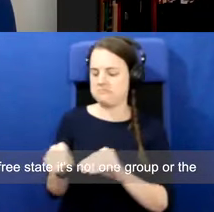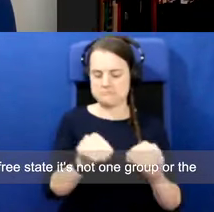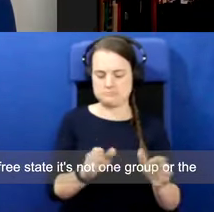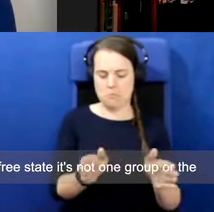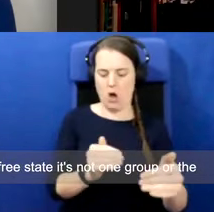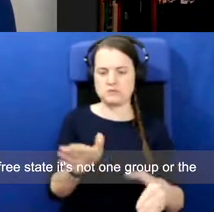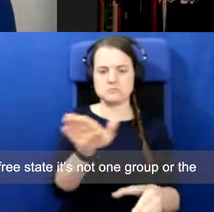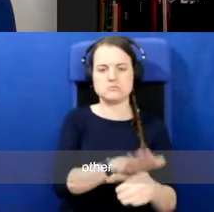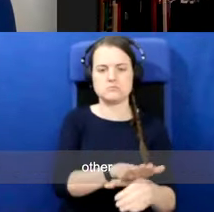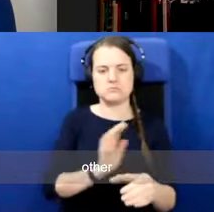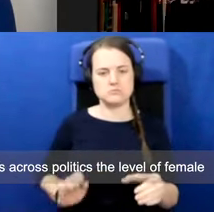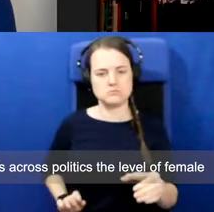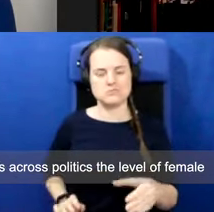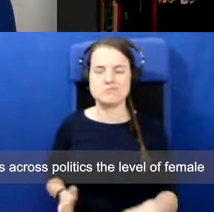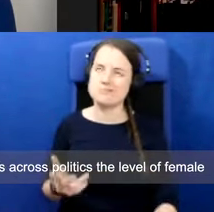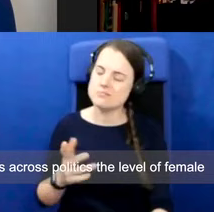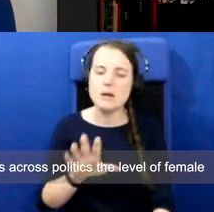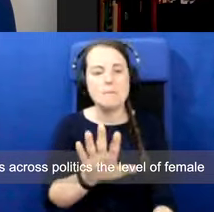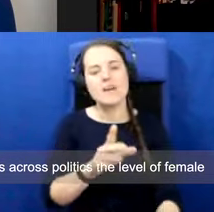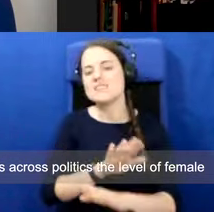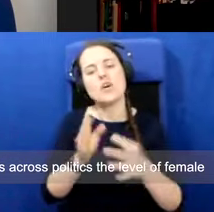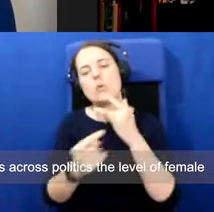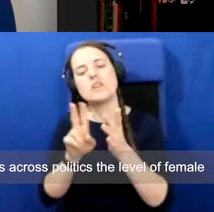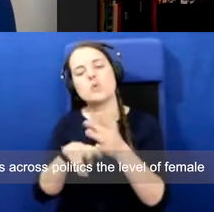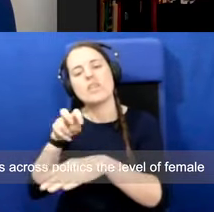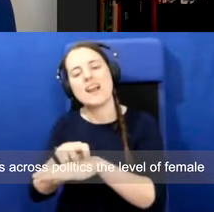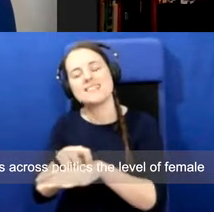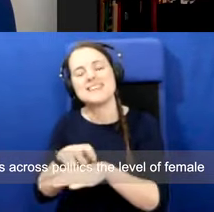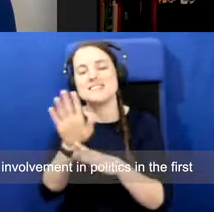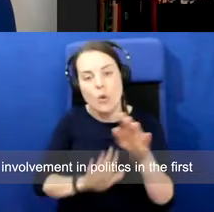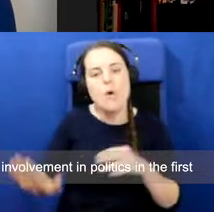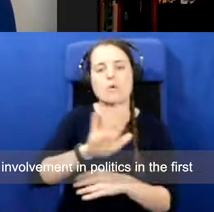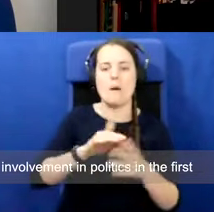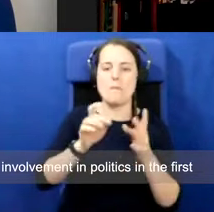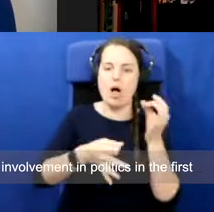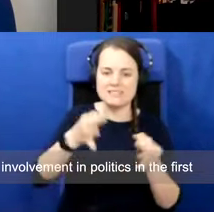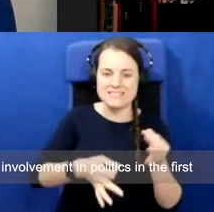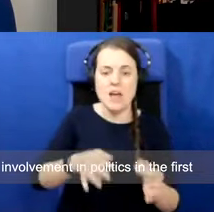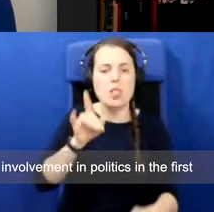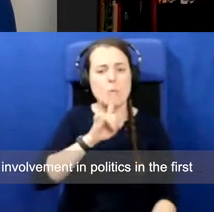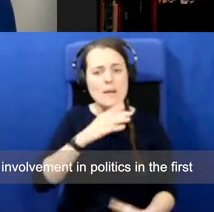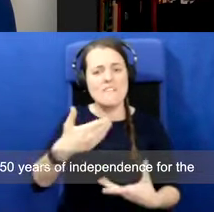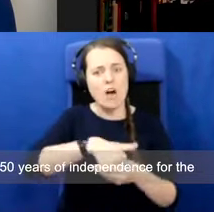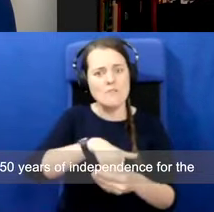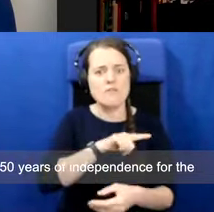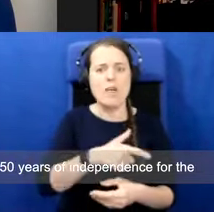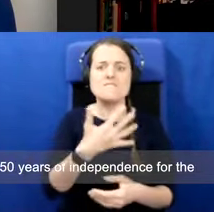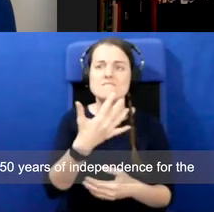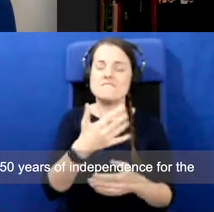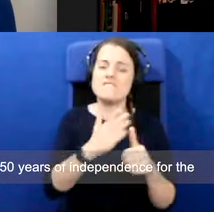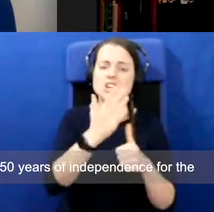or the other. It's across politics. The level of female involvement in politics in the first 50 years of